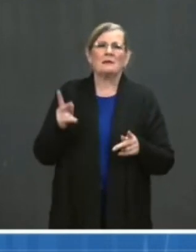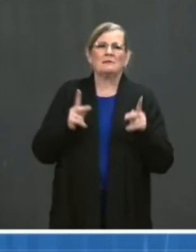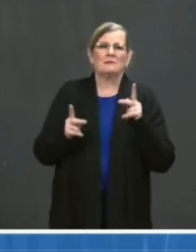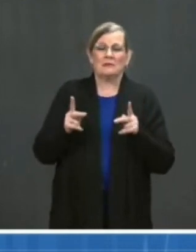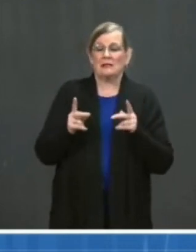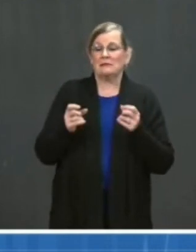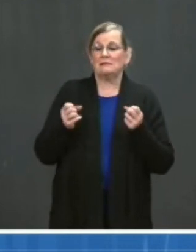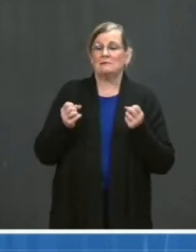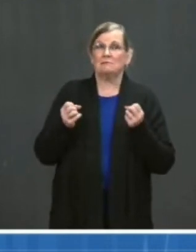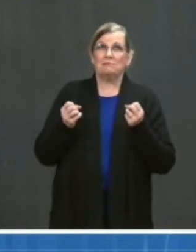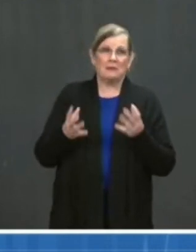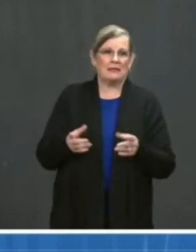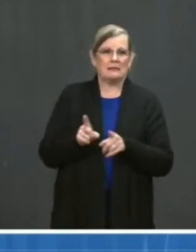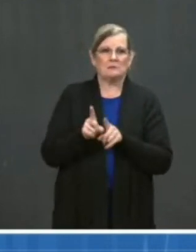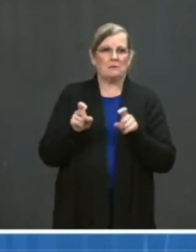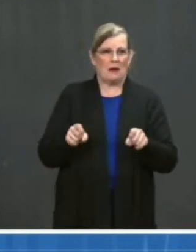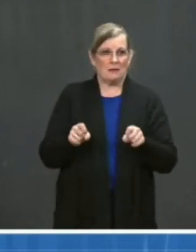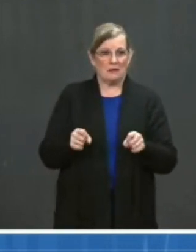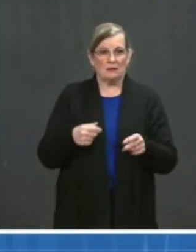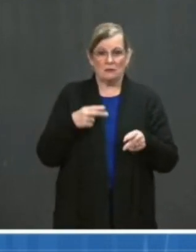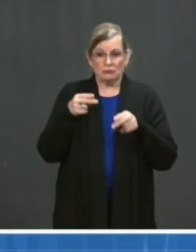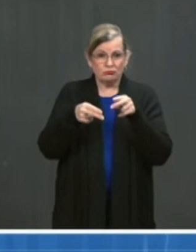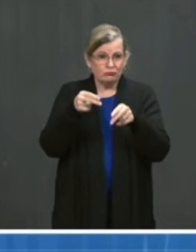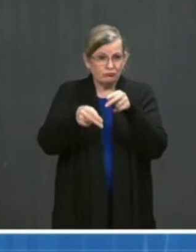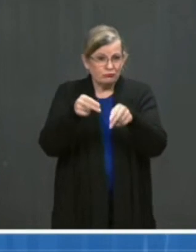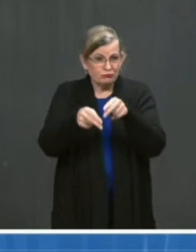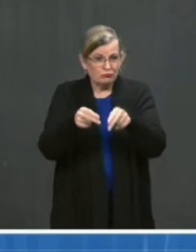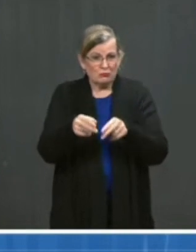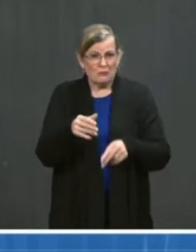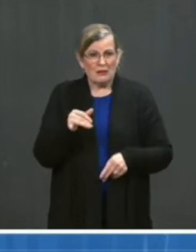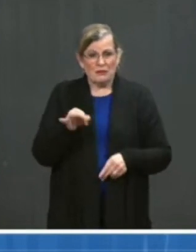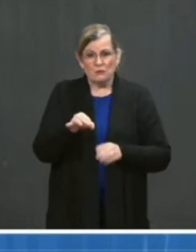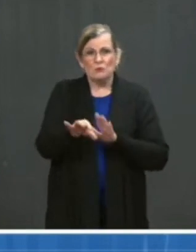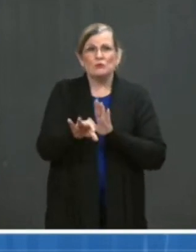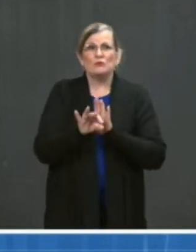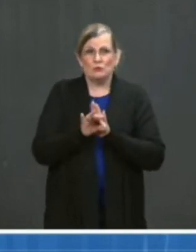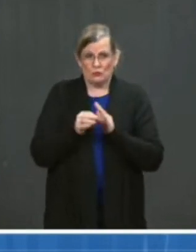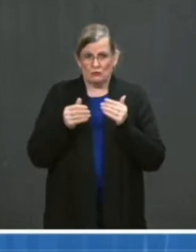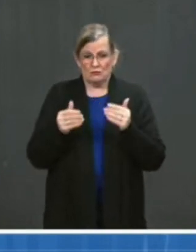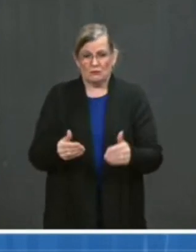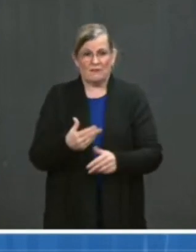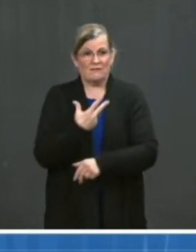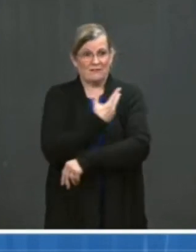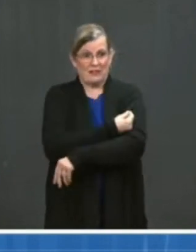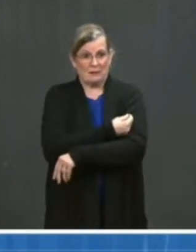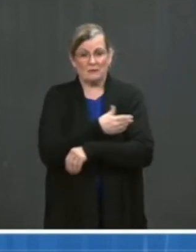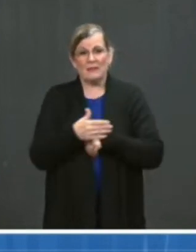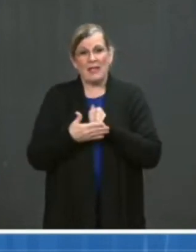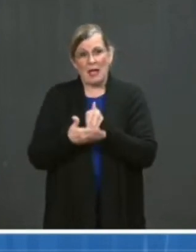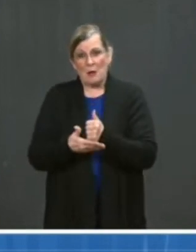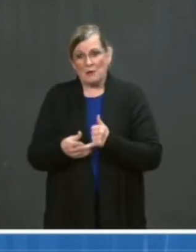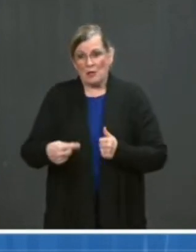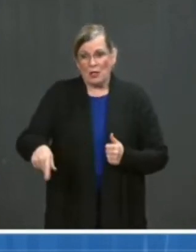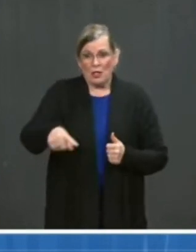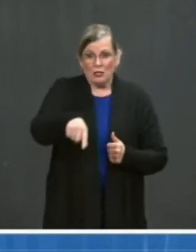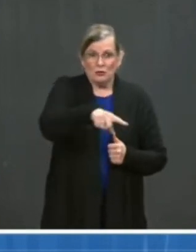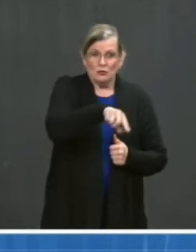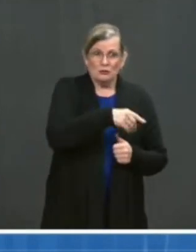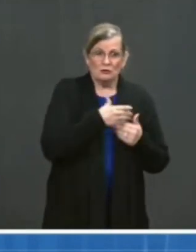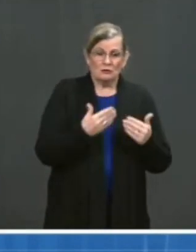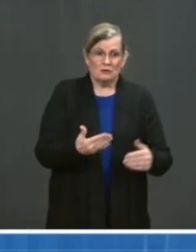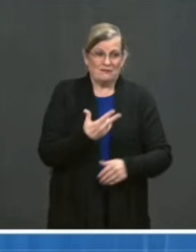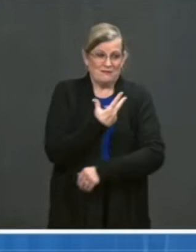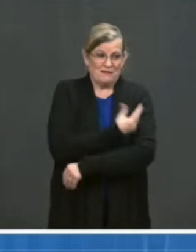to choose to get vaccinated and to then help the people they care about make that decision too. You can sign up and get more information